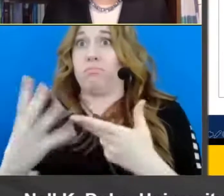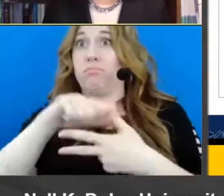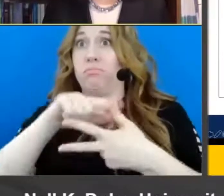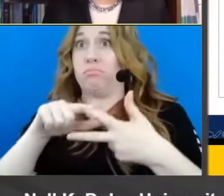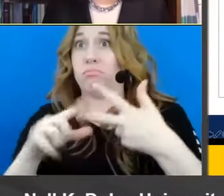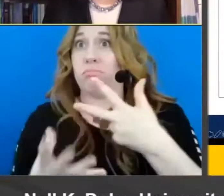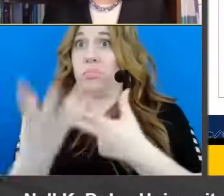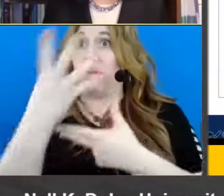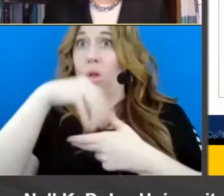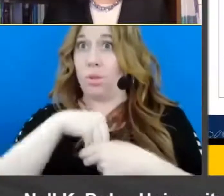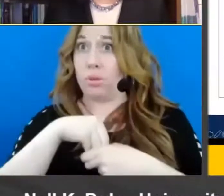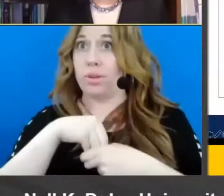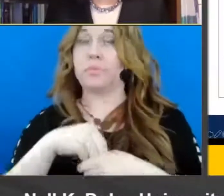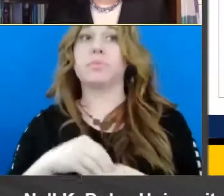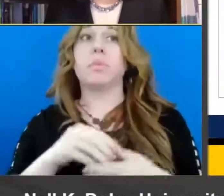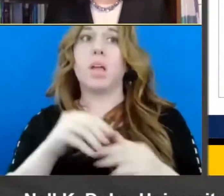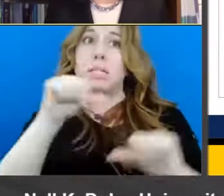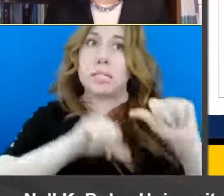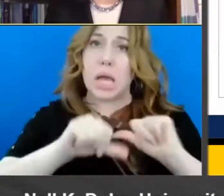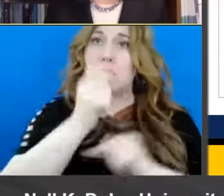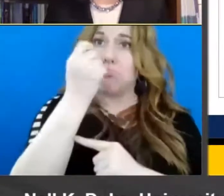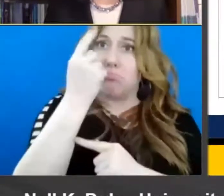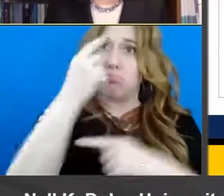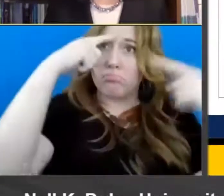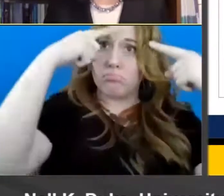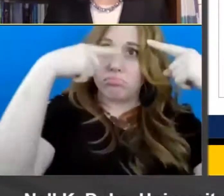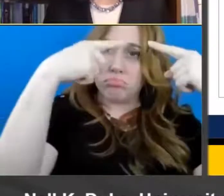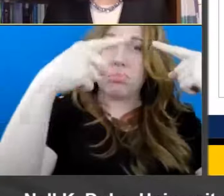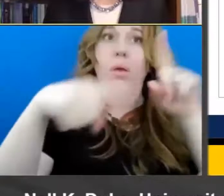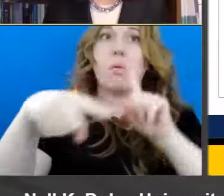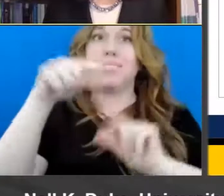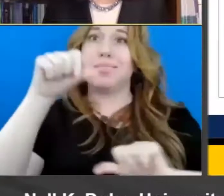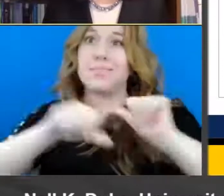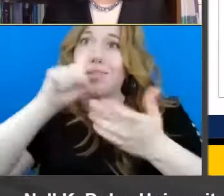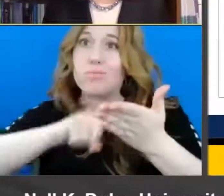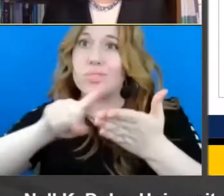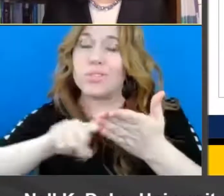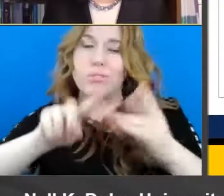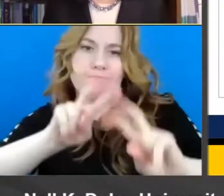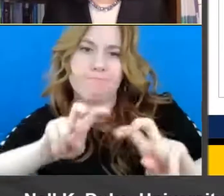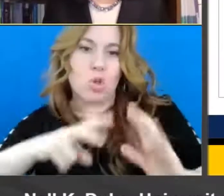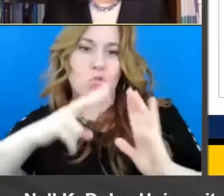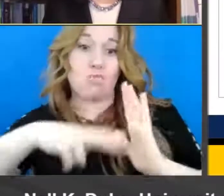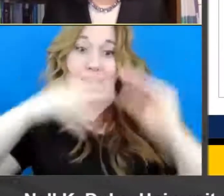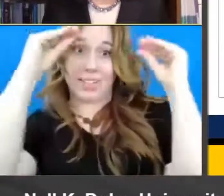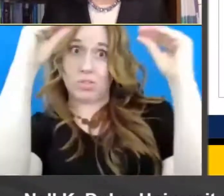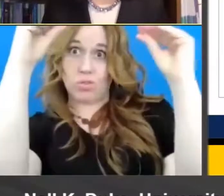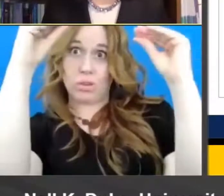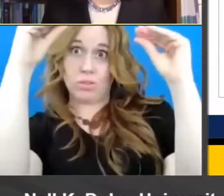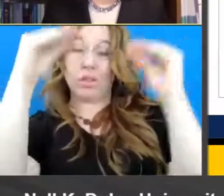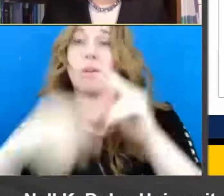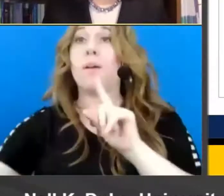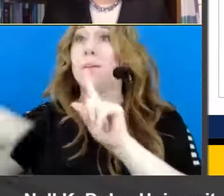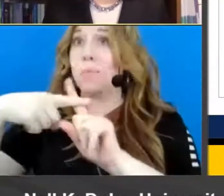understanding basic reading processes, but it's also scientific research that looks at reading instruction and it's also scientific